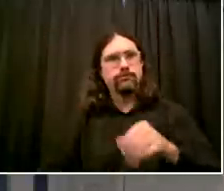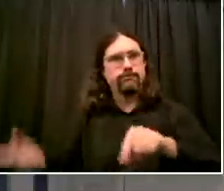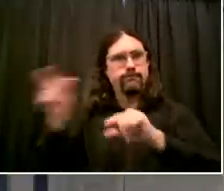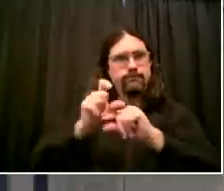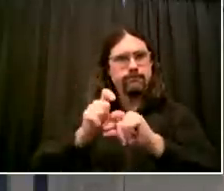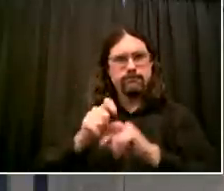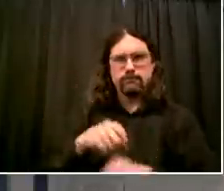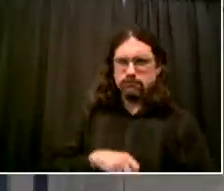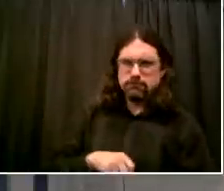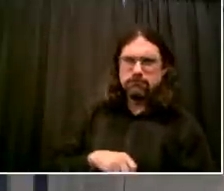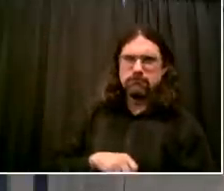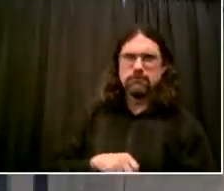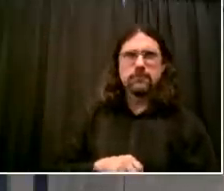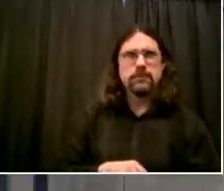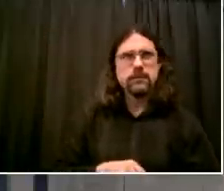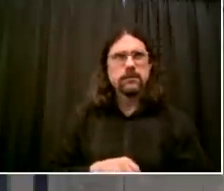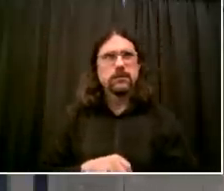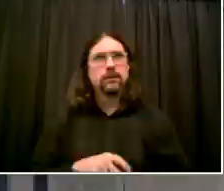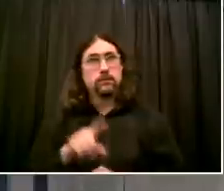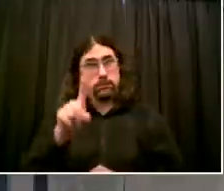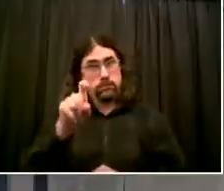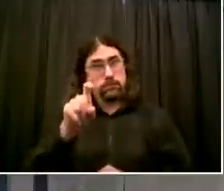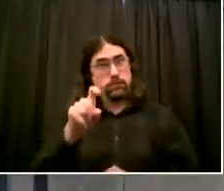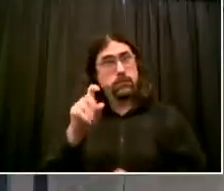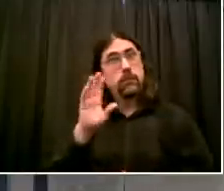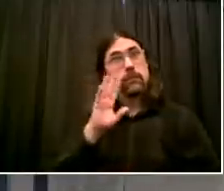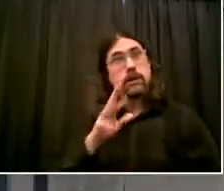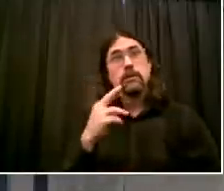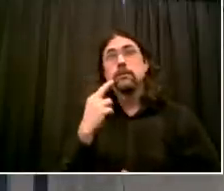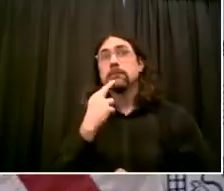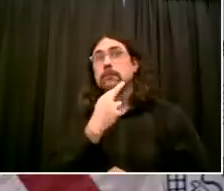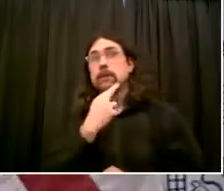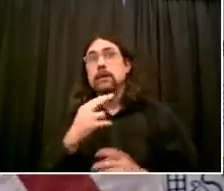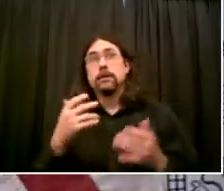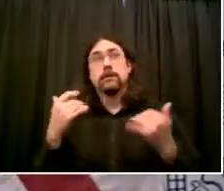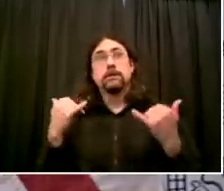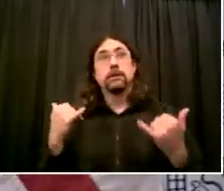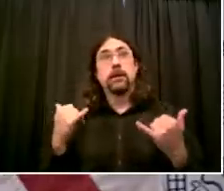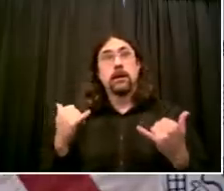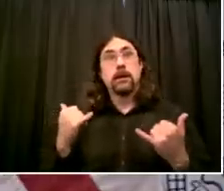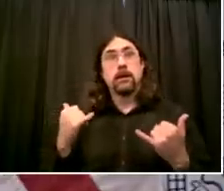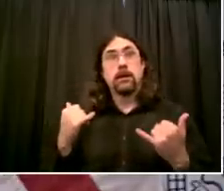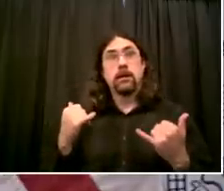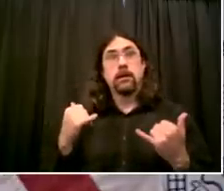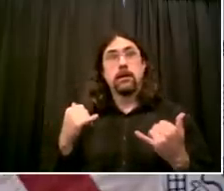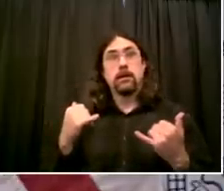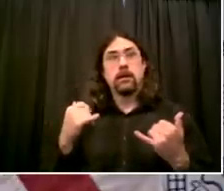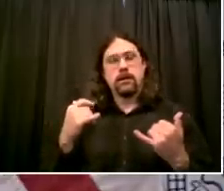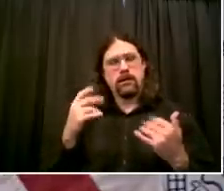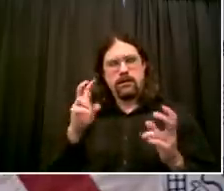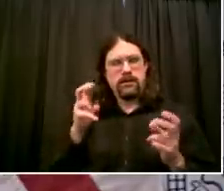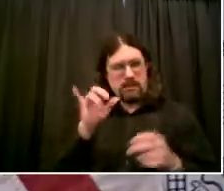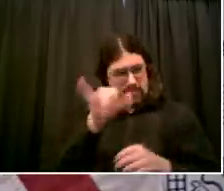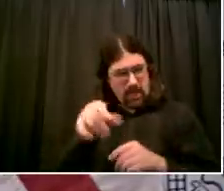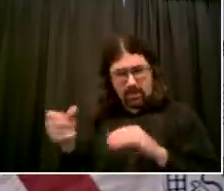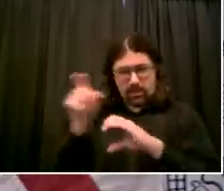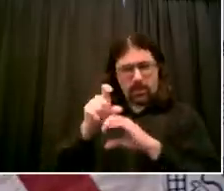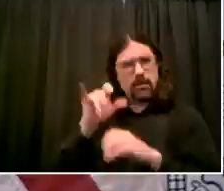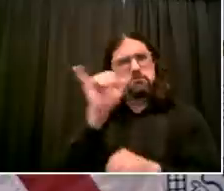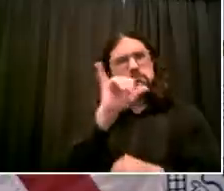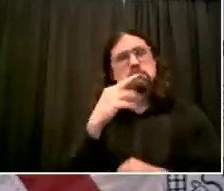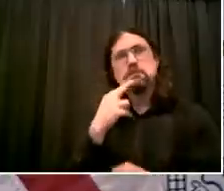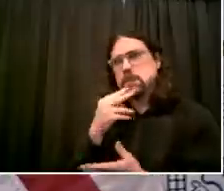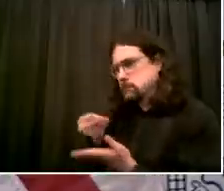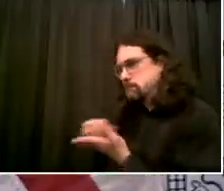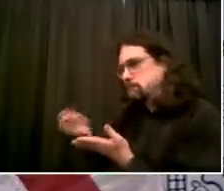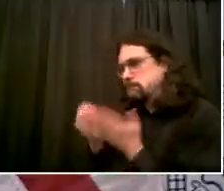workers, etc., etc. There'll be additional costs. Yeah, I don't know about that, Marsha. I would say simply, we're going